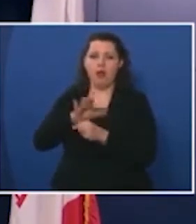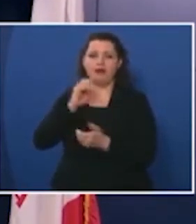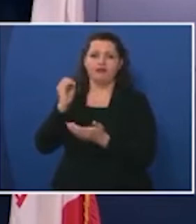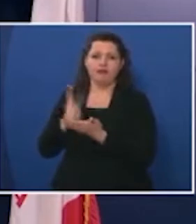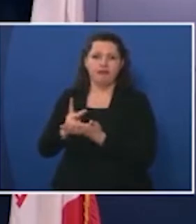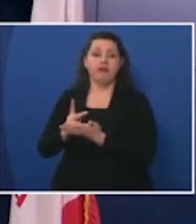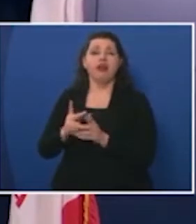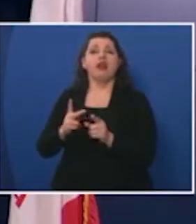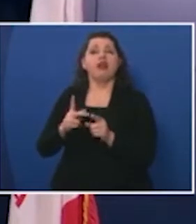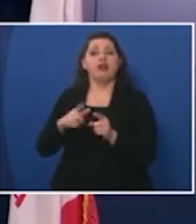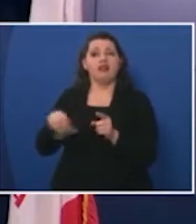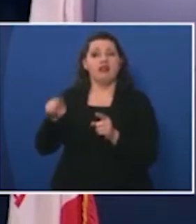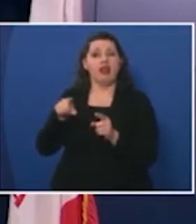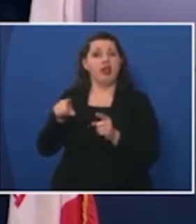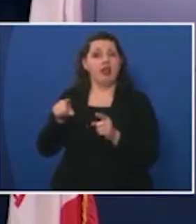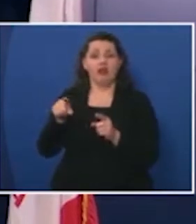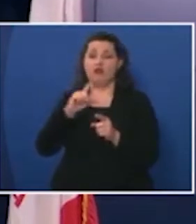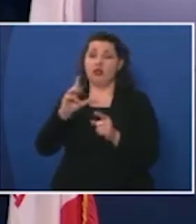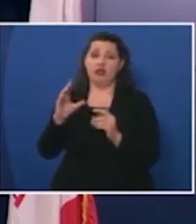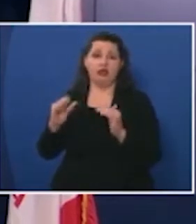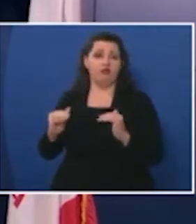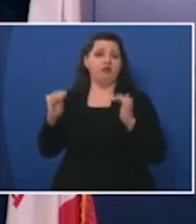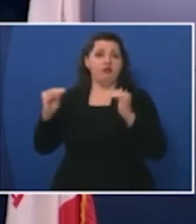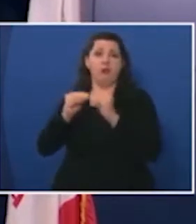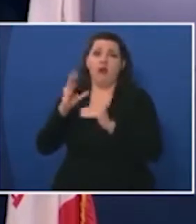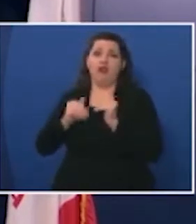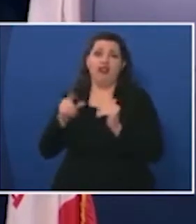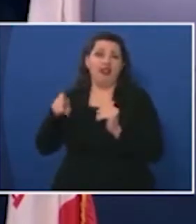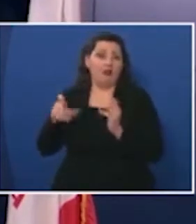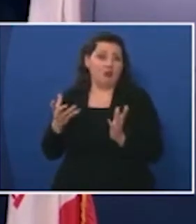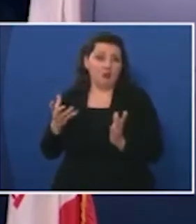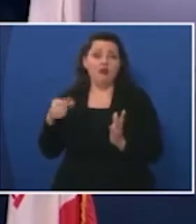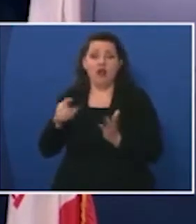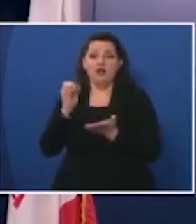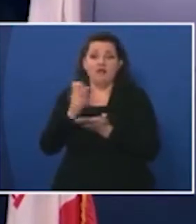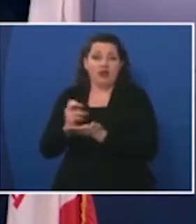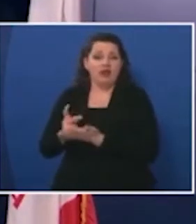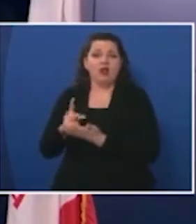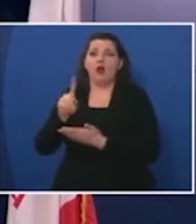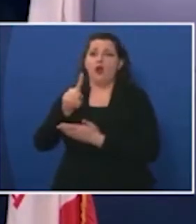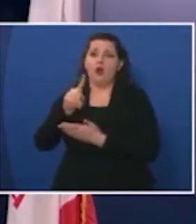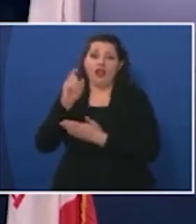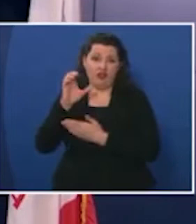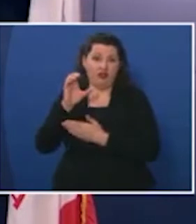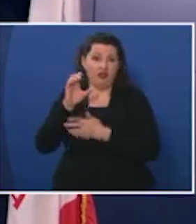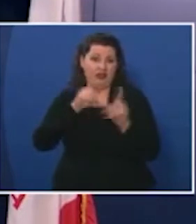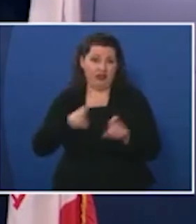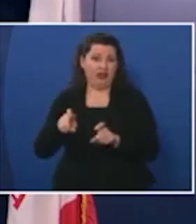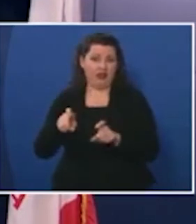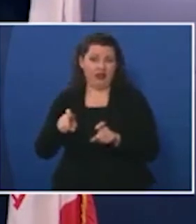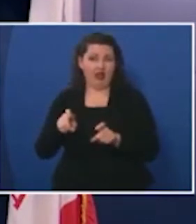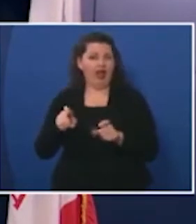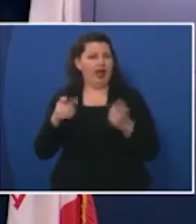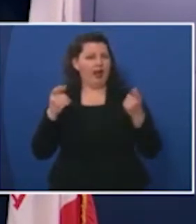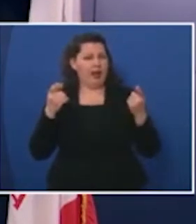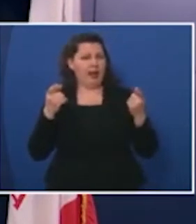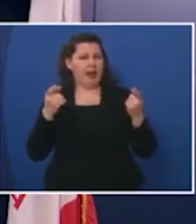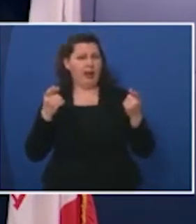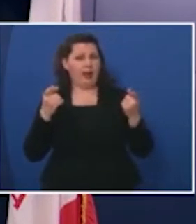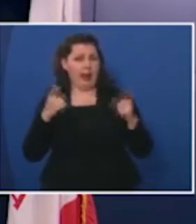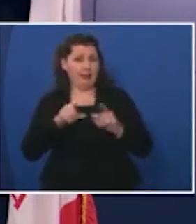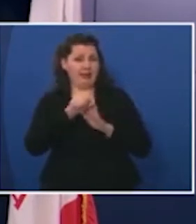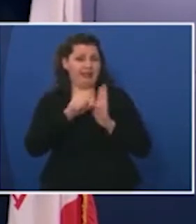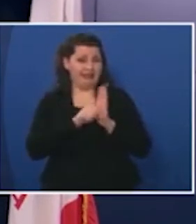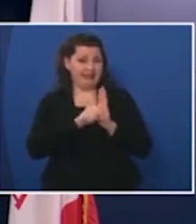they have gone above and beyond they are actually validating 100 tests and i think when we did uh the